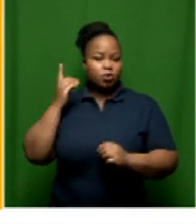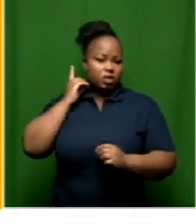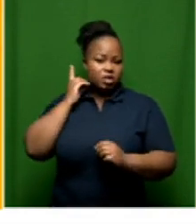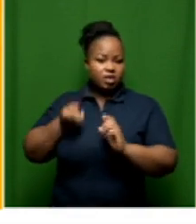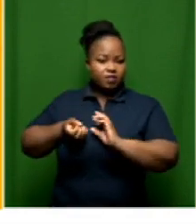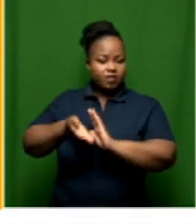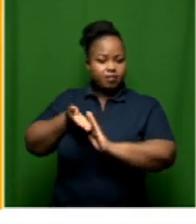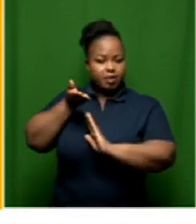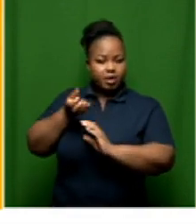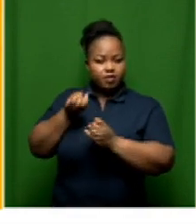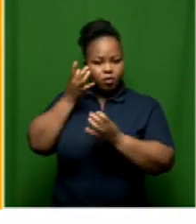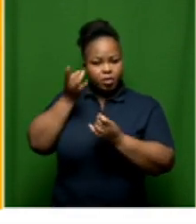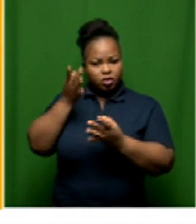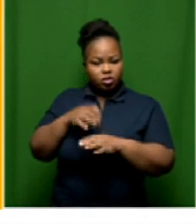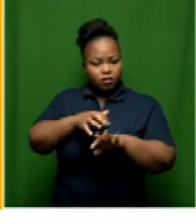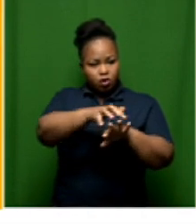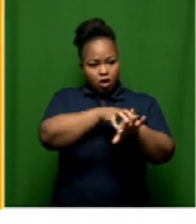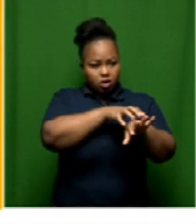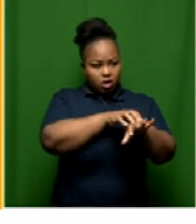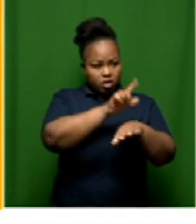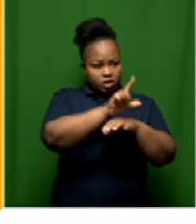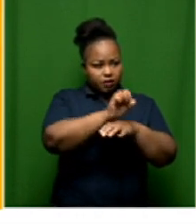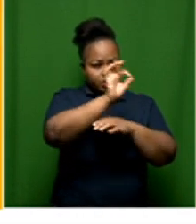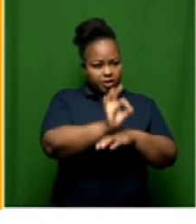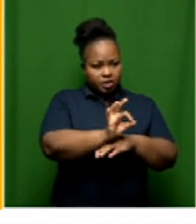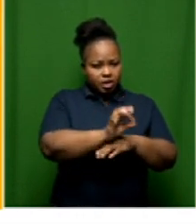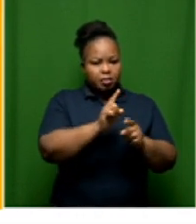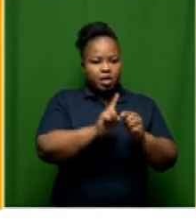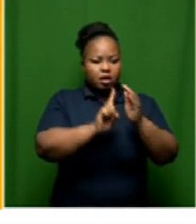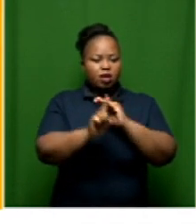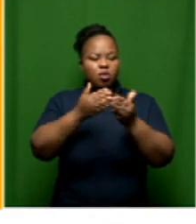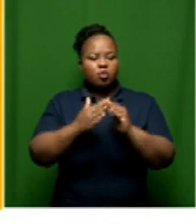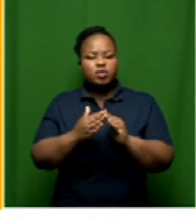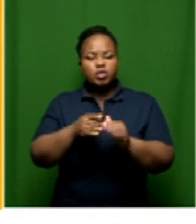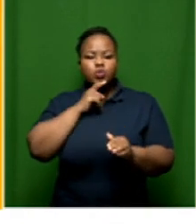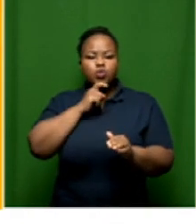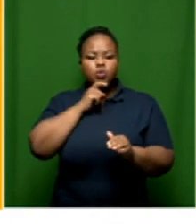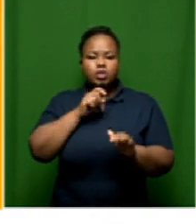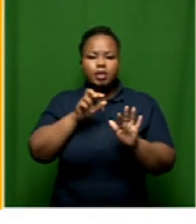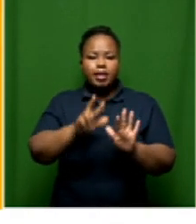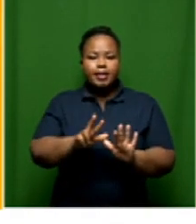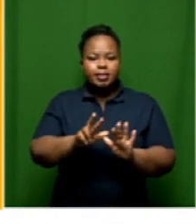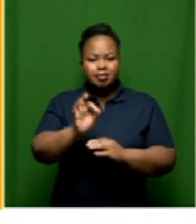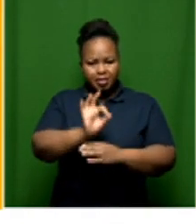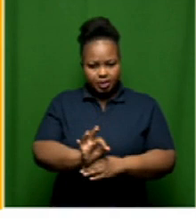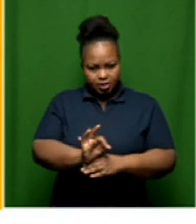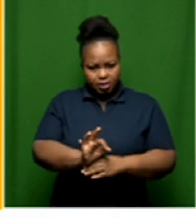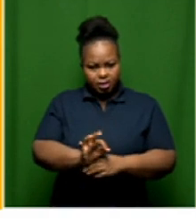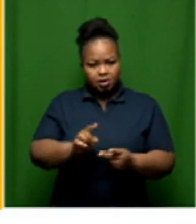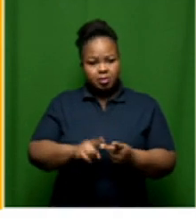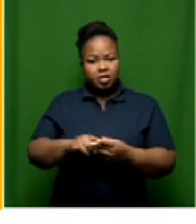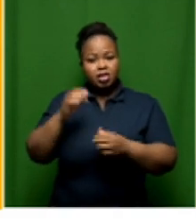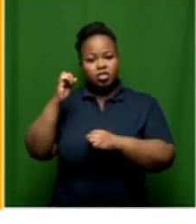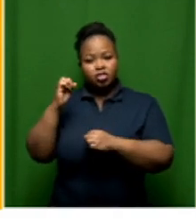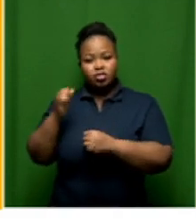sitting at 70 percent and domestic use and revenue is sitting at 8 percent and industry